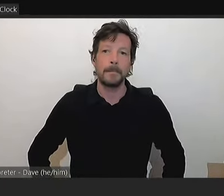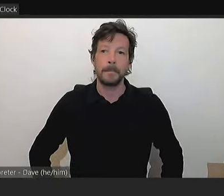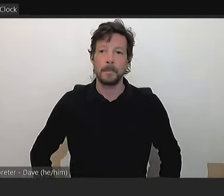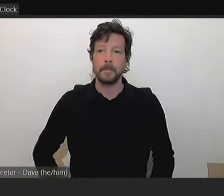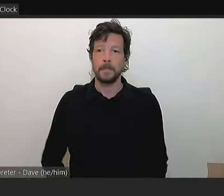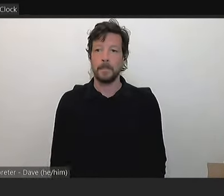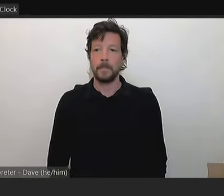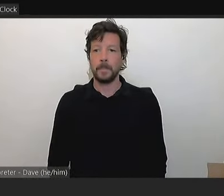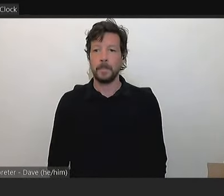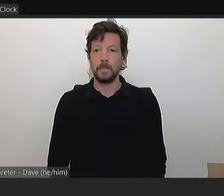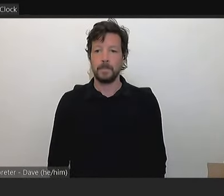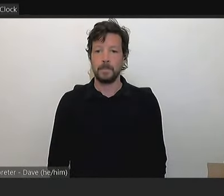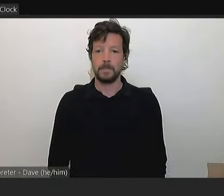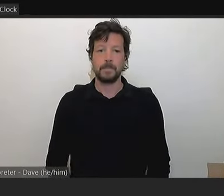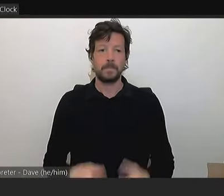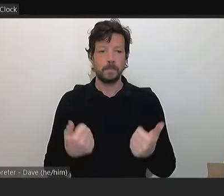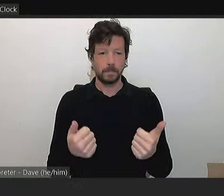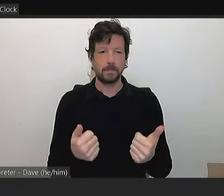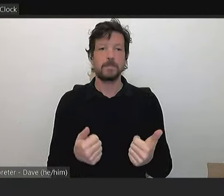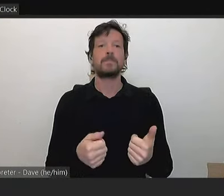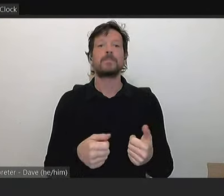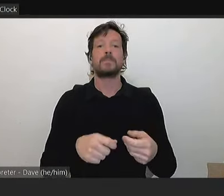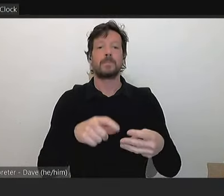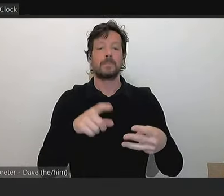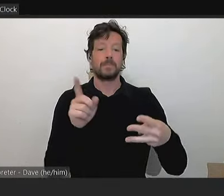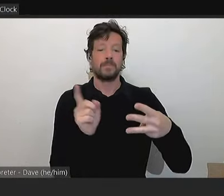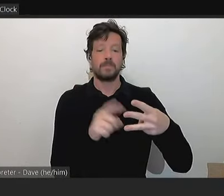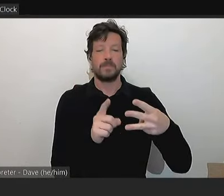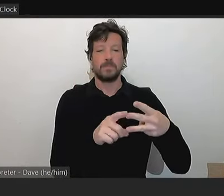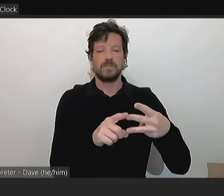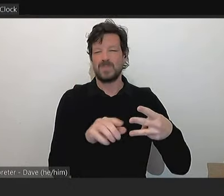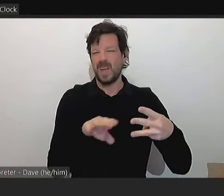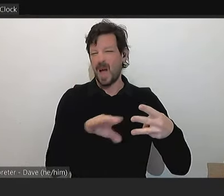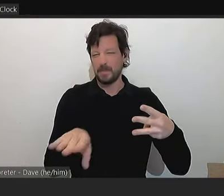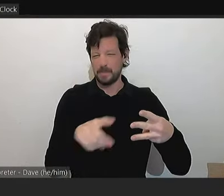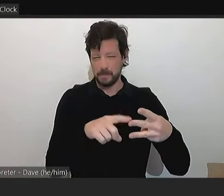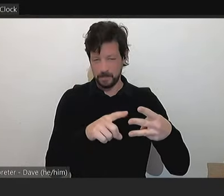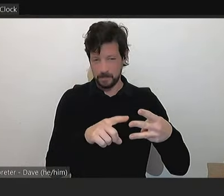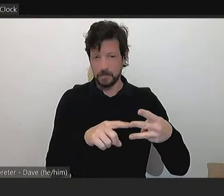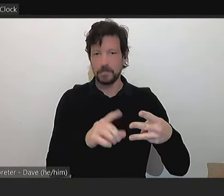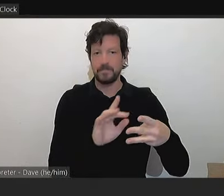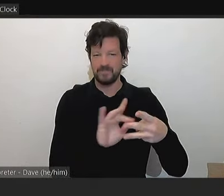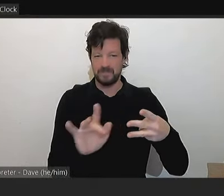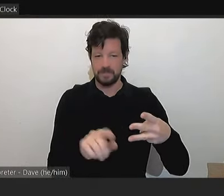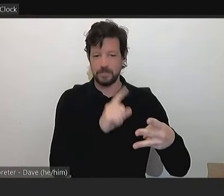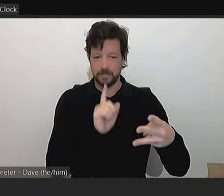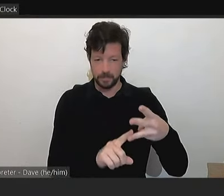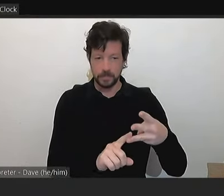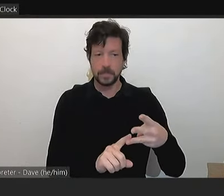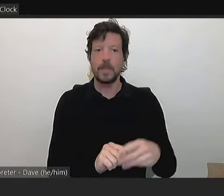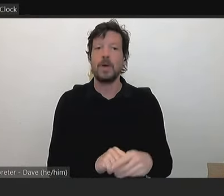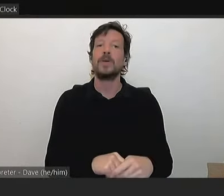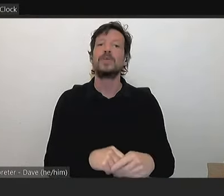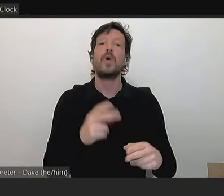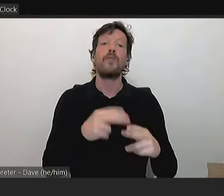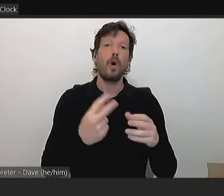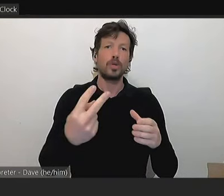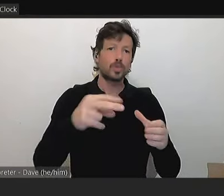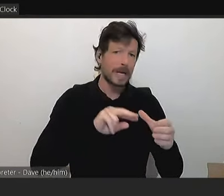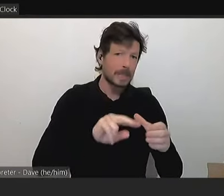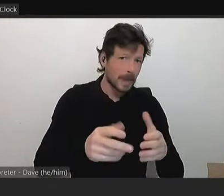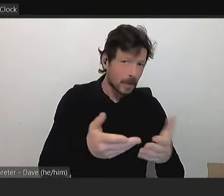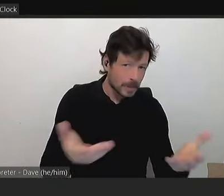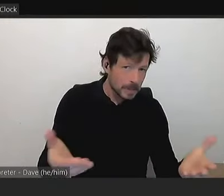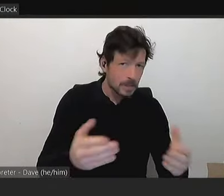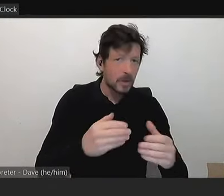Okay. Okay. my second question was not permitted, question three. In the interest of transparency and open